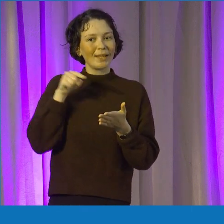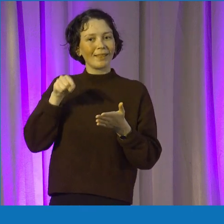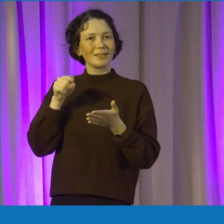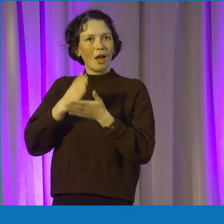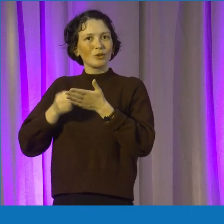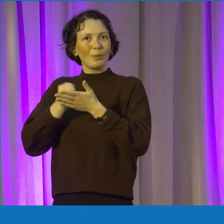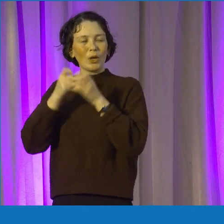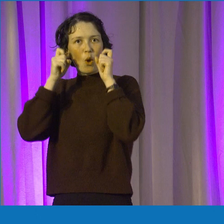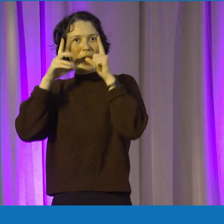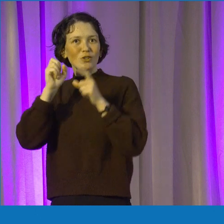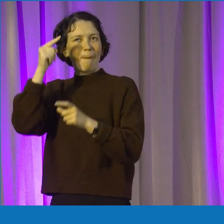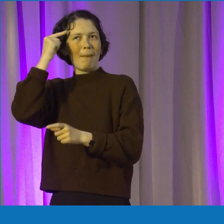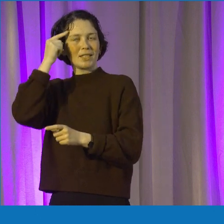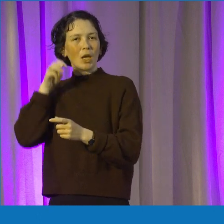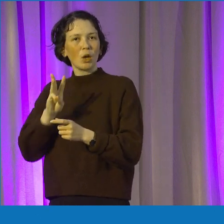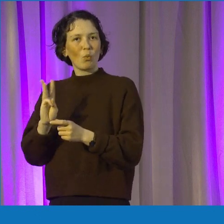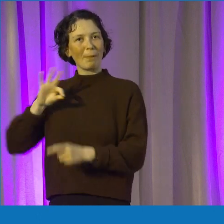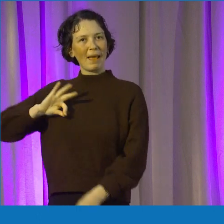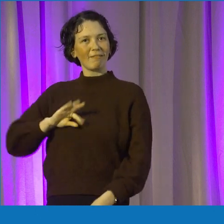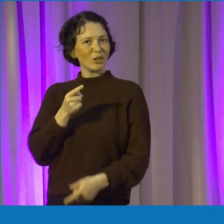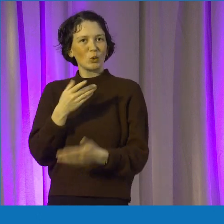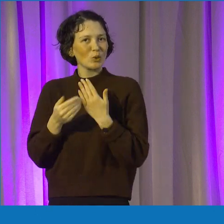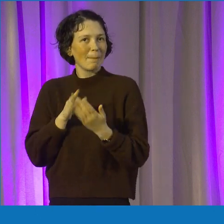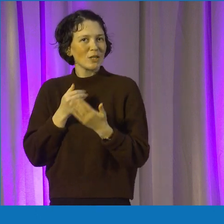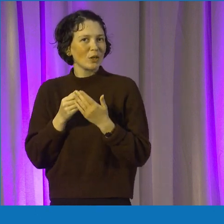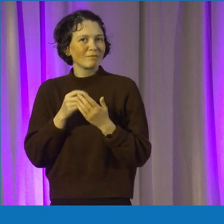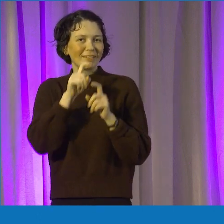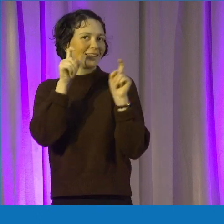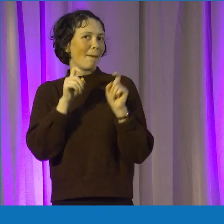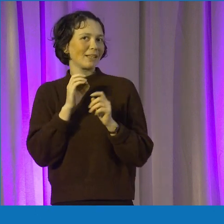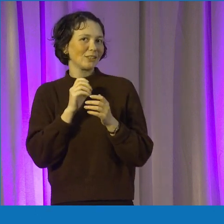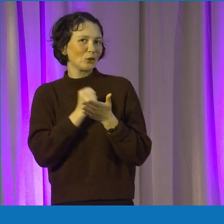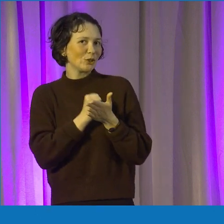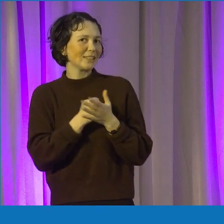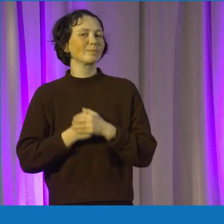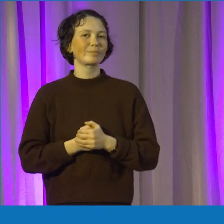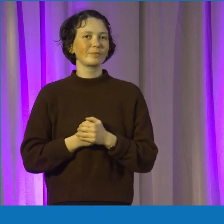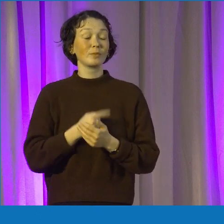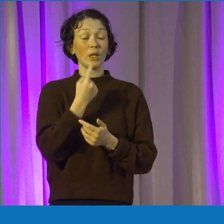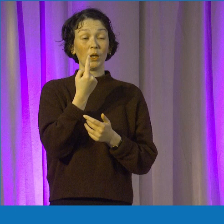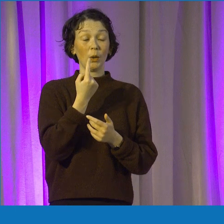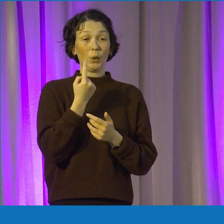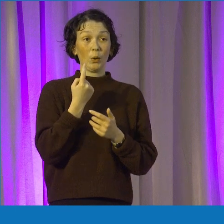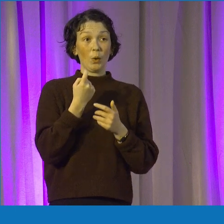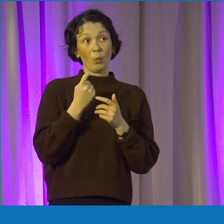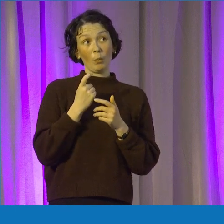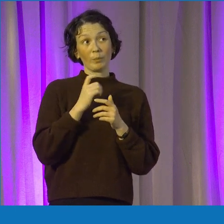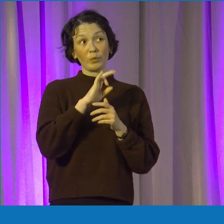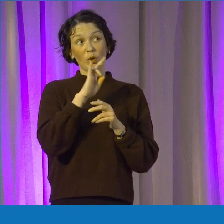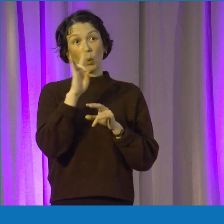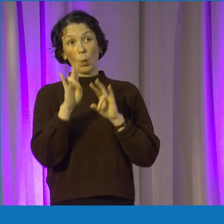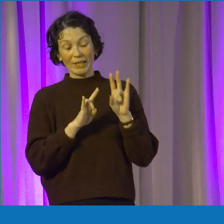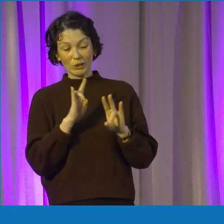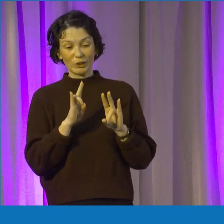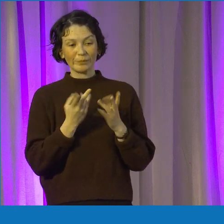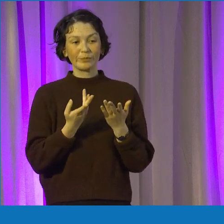as in your endeavors. I had one kind of more question I wanted to give to you guys and the opportunity to kind of say to students who are potentially incoming